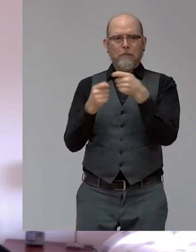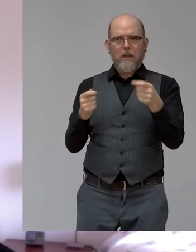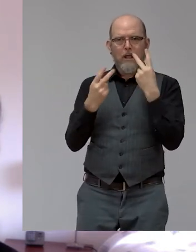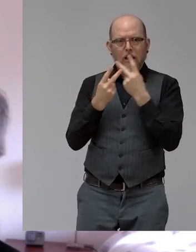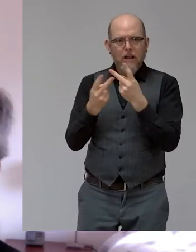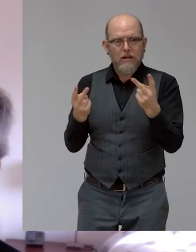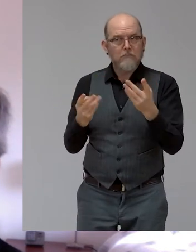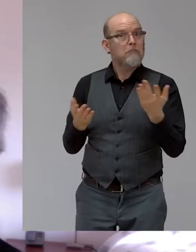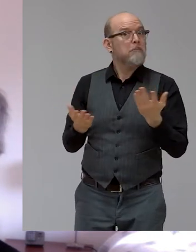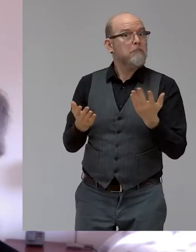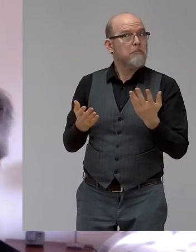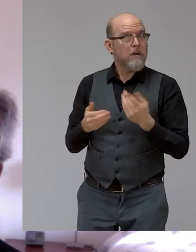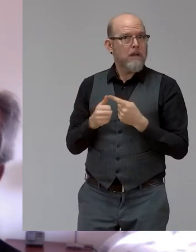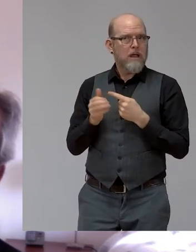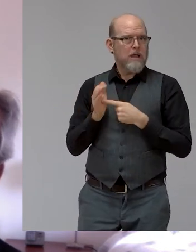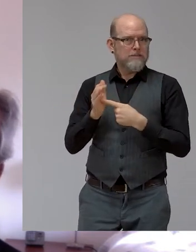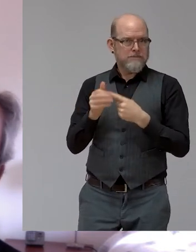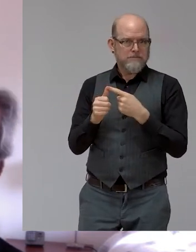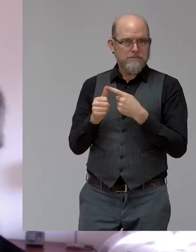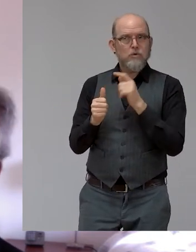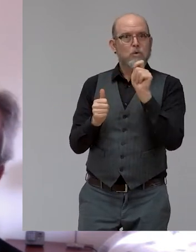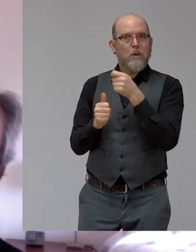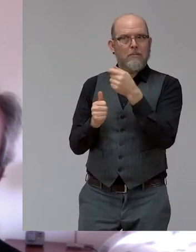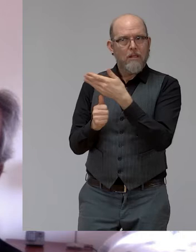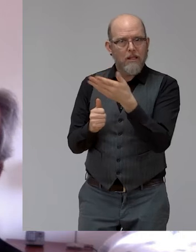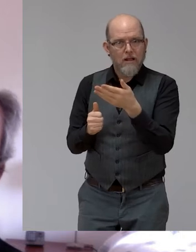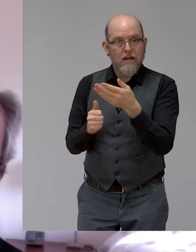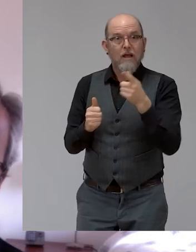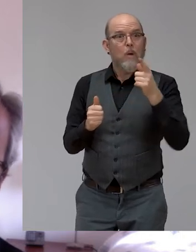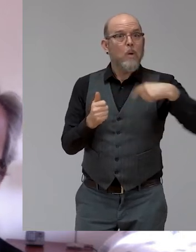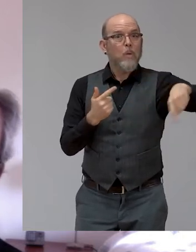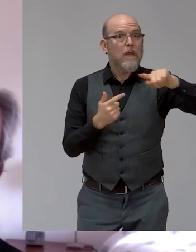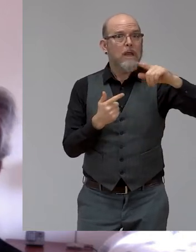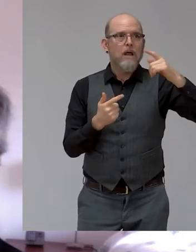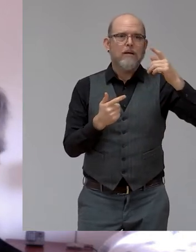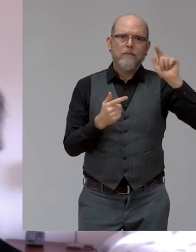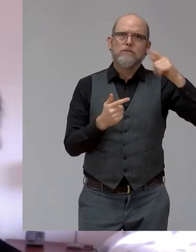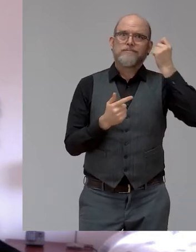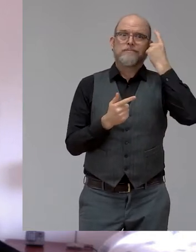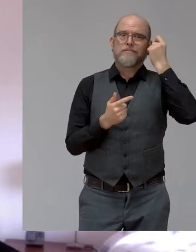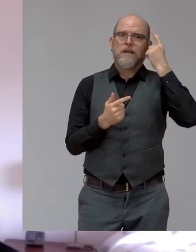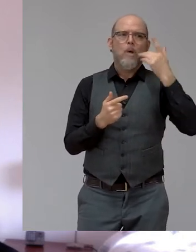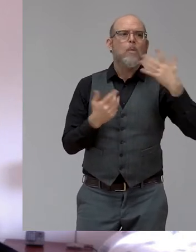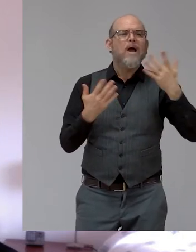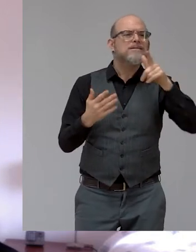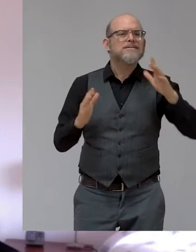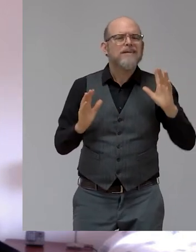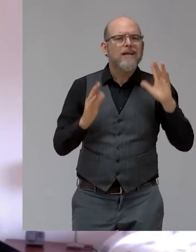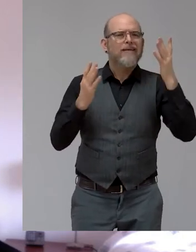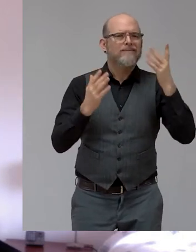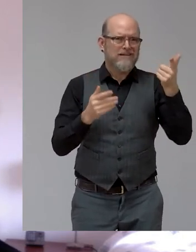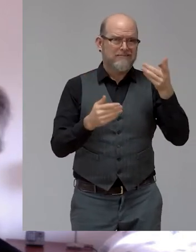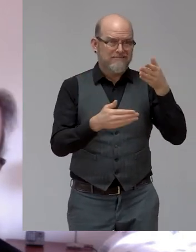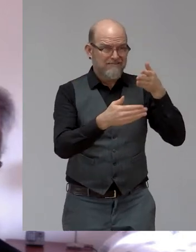understand that all of us are living, or a lot of us are living with some sense of loss